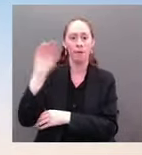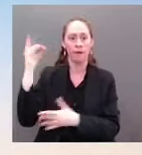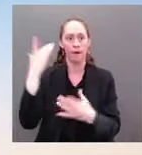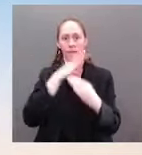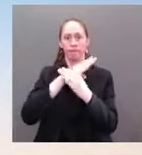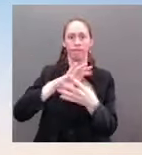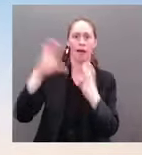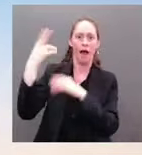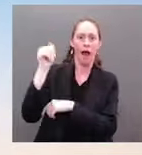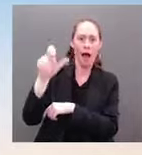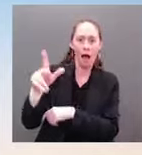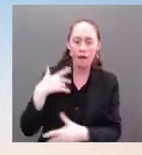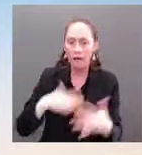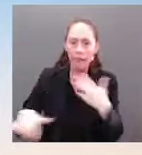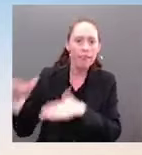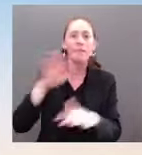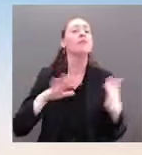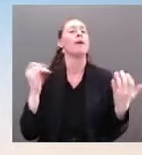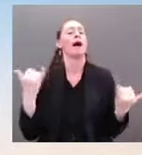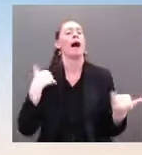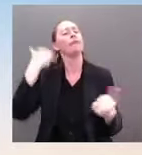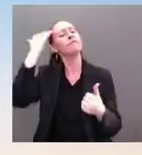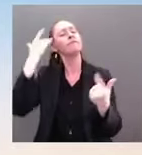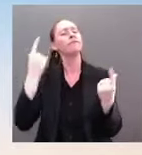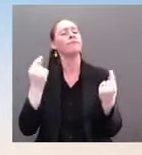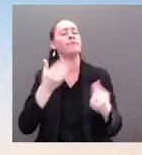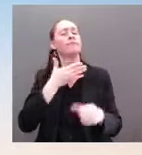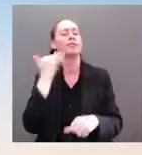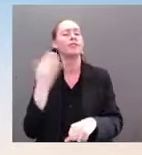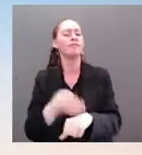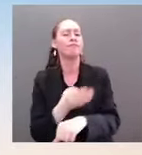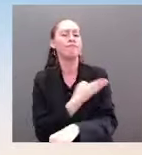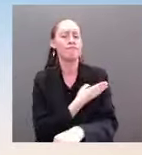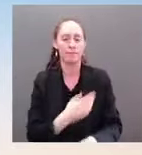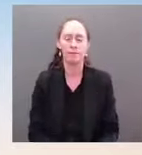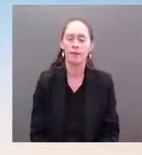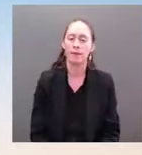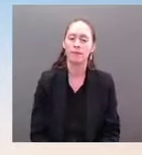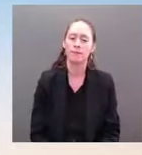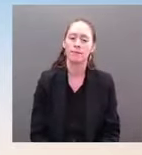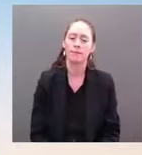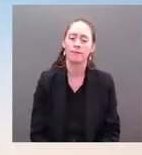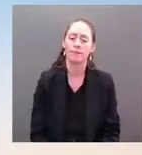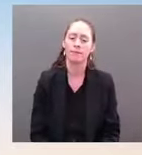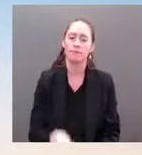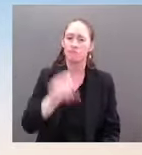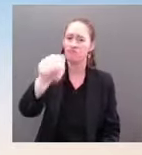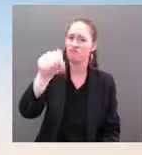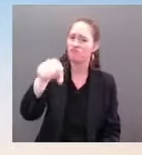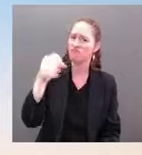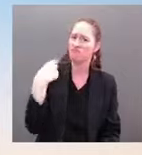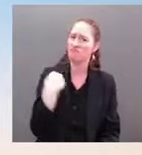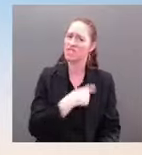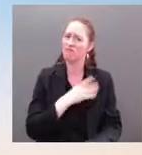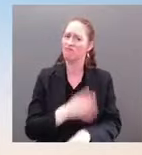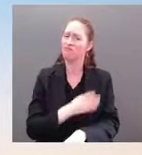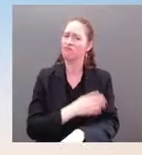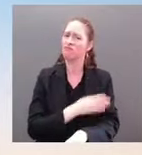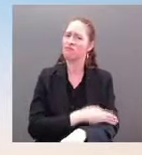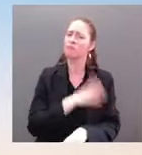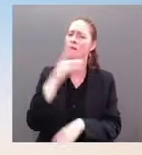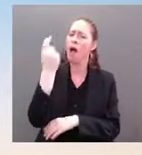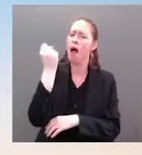but there's still much more we need to do to have the confidence that we've locked our digital doors, particularly for the critical services